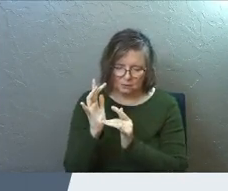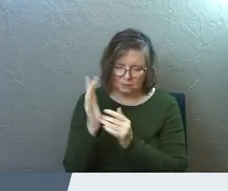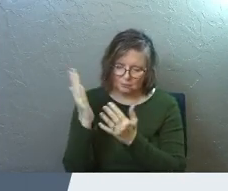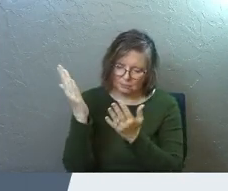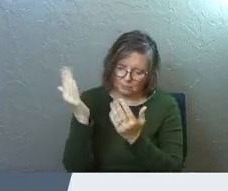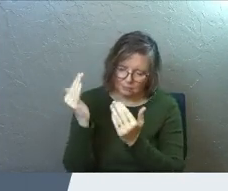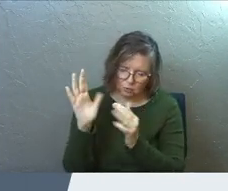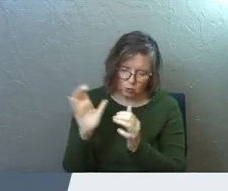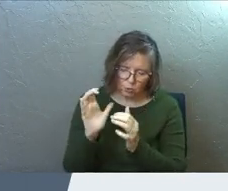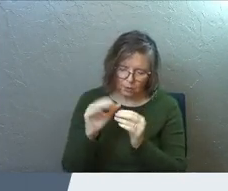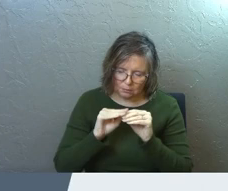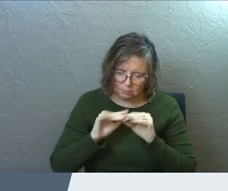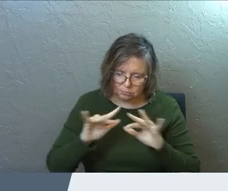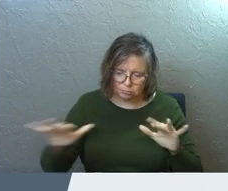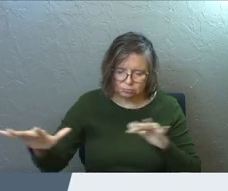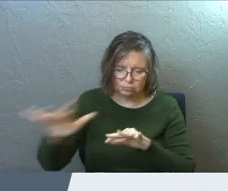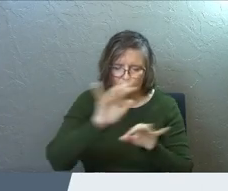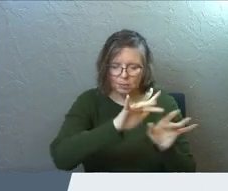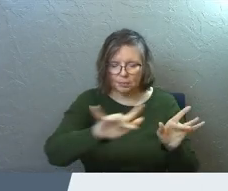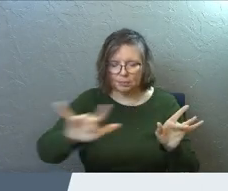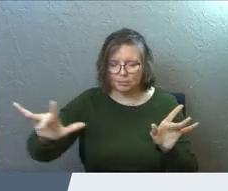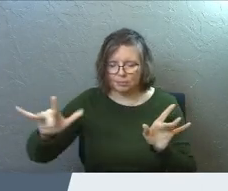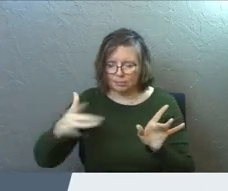would you do this all across this space?